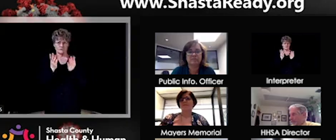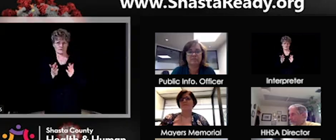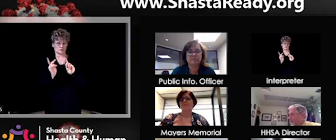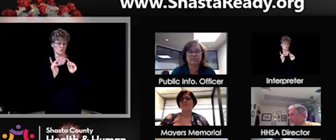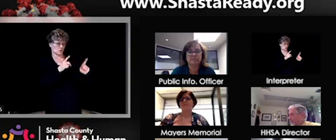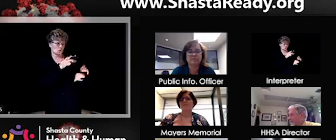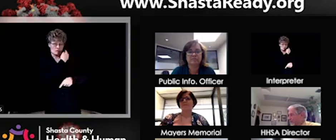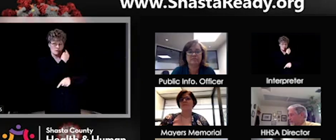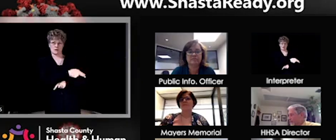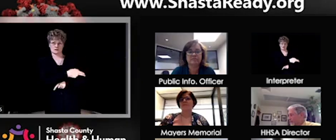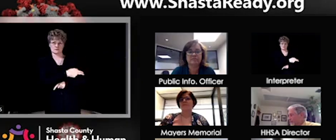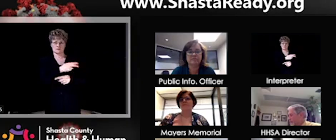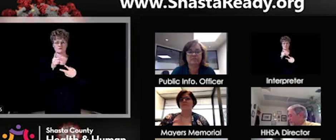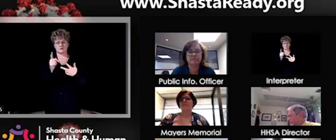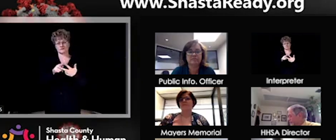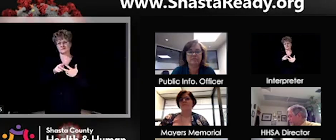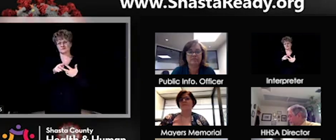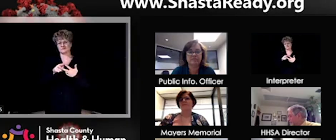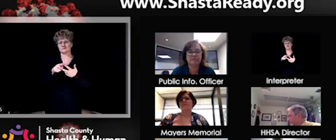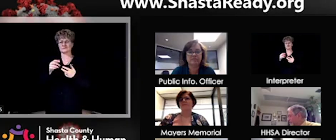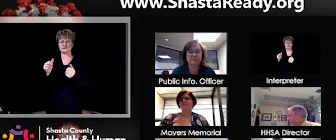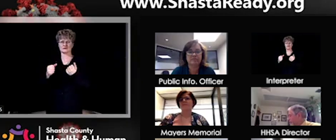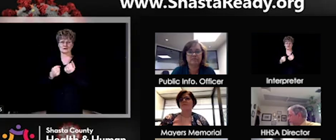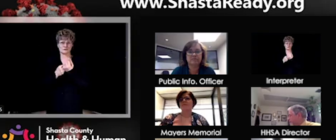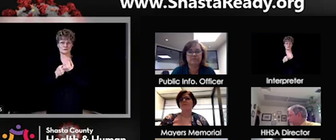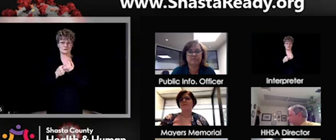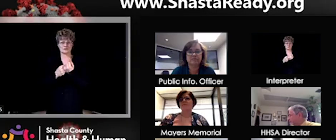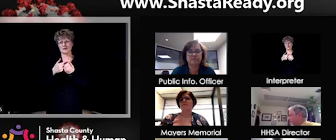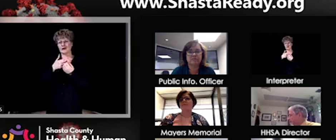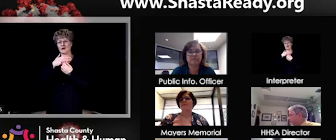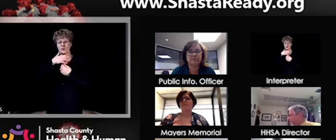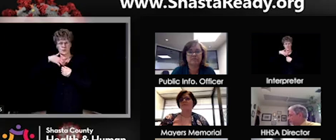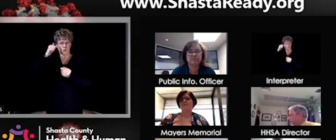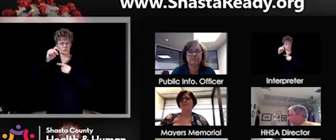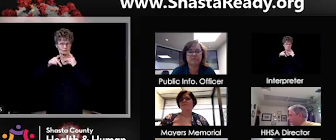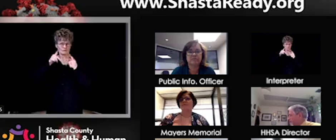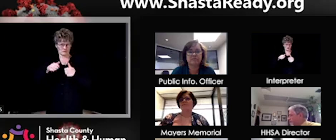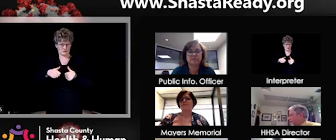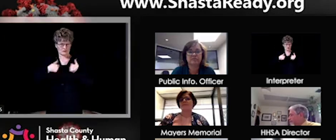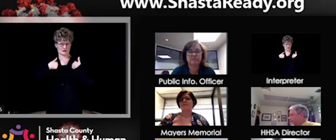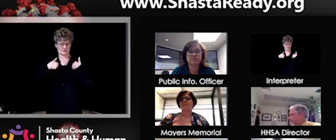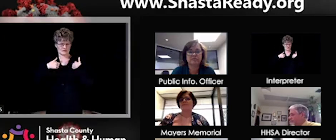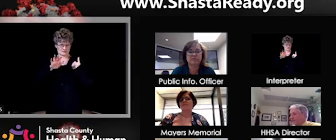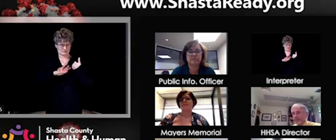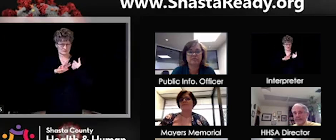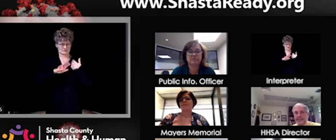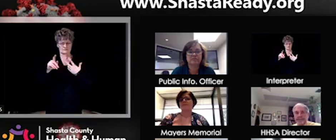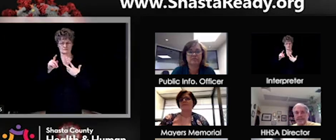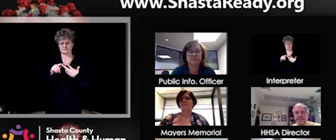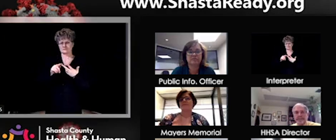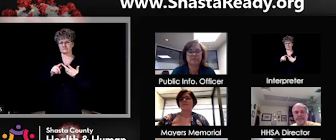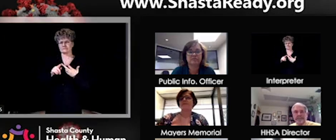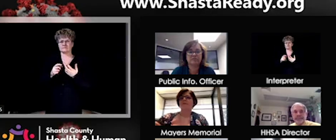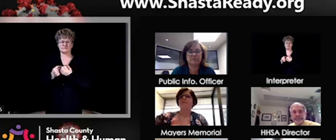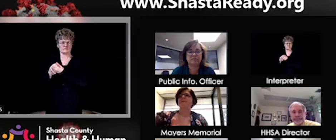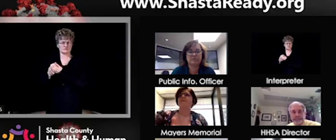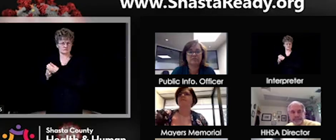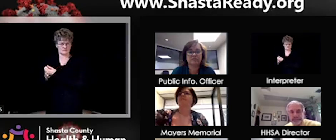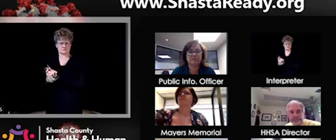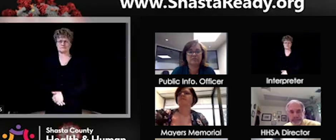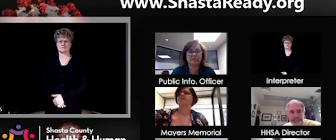living facilities, rehab hospitals, especially where the elderly are and they haven't had visitors. What is the status for that right now?